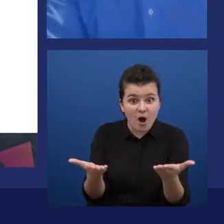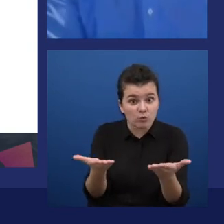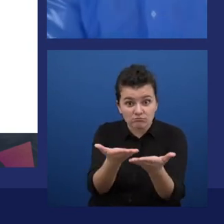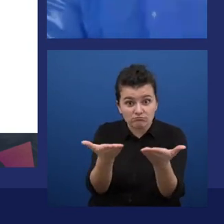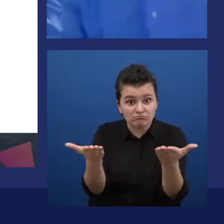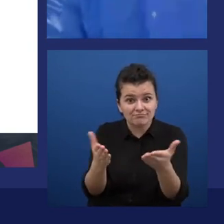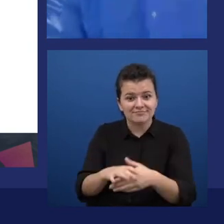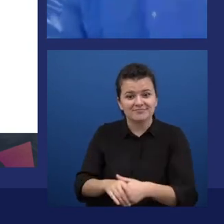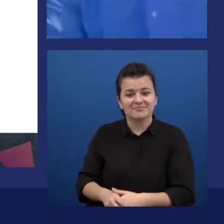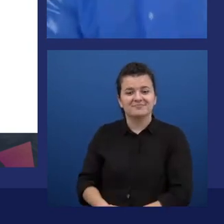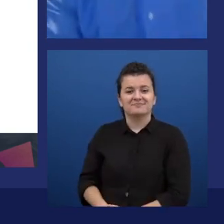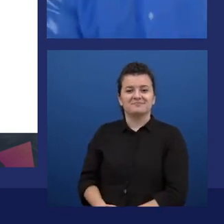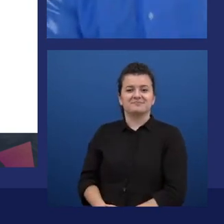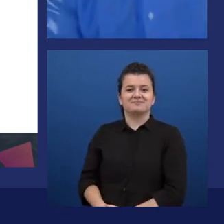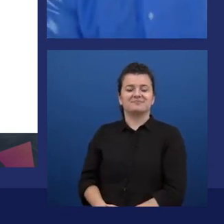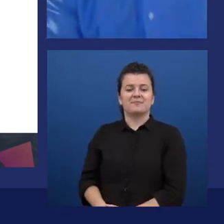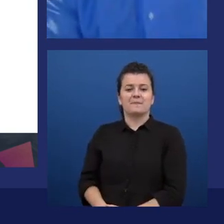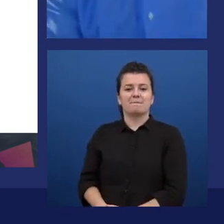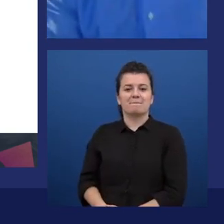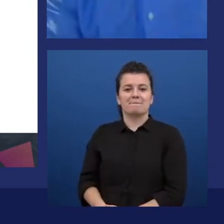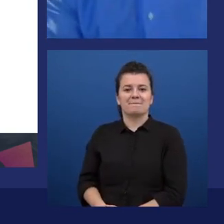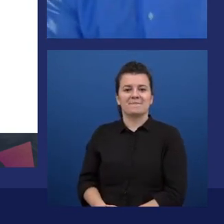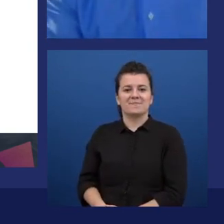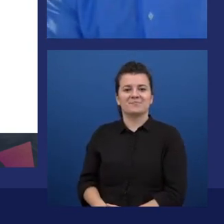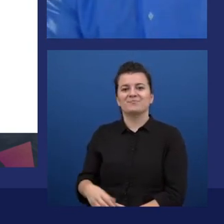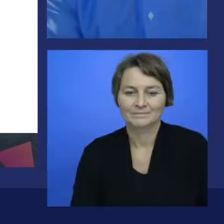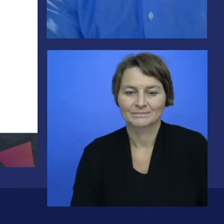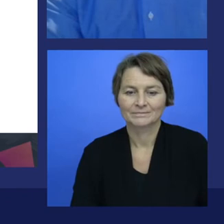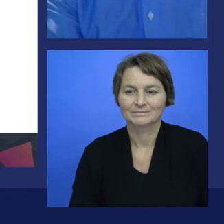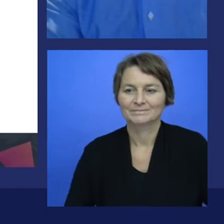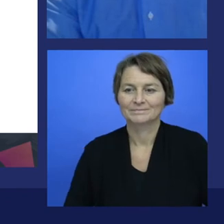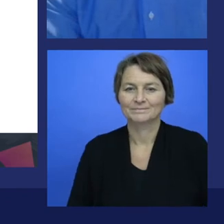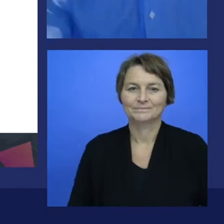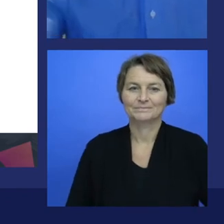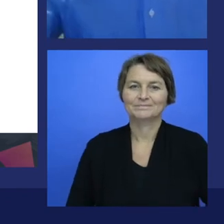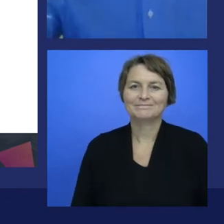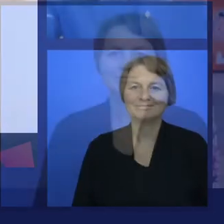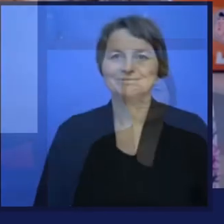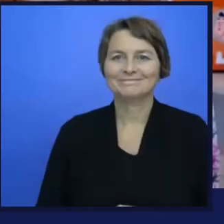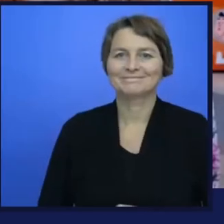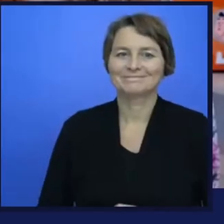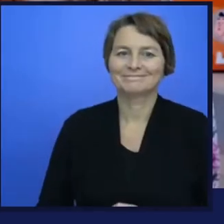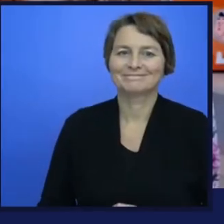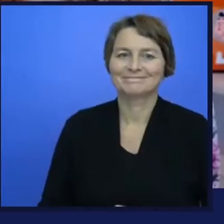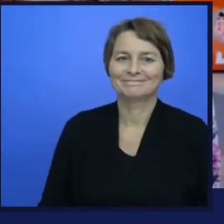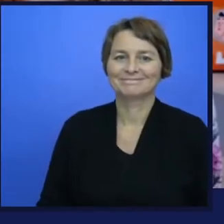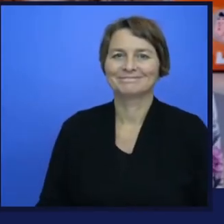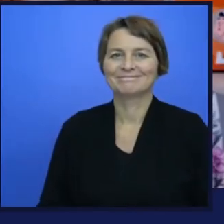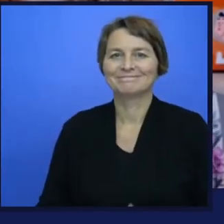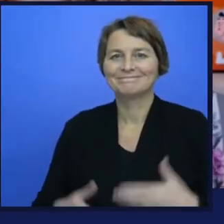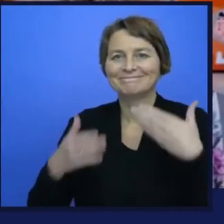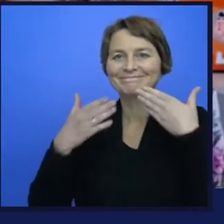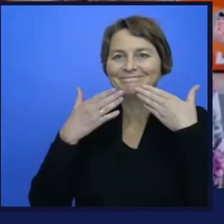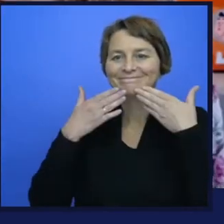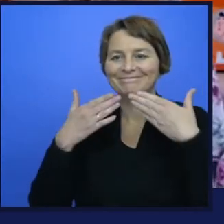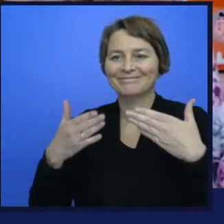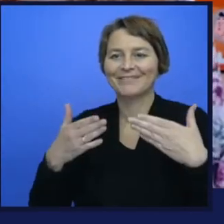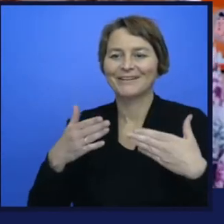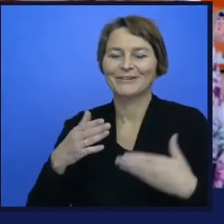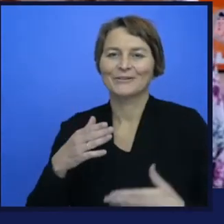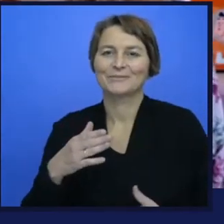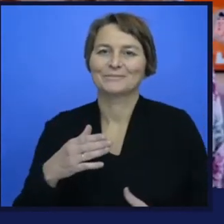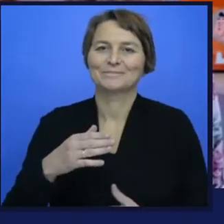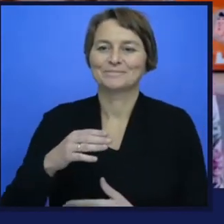Stefano. And I think it's great how when we have optimizations and